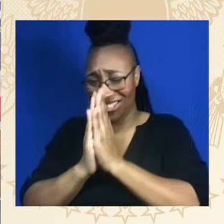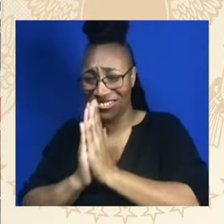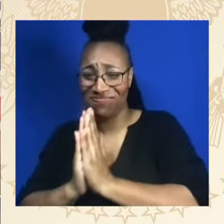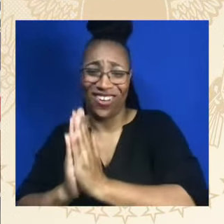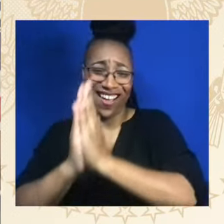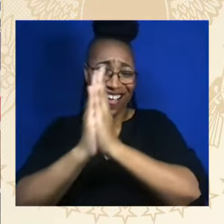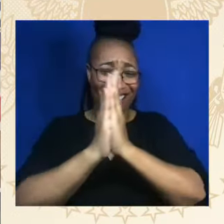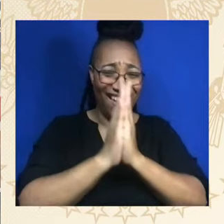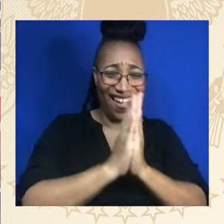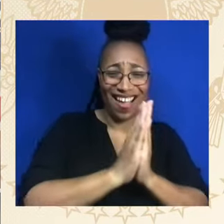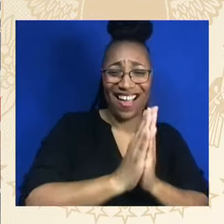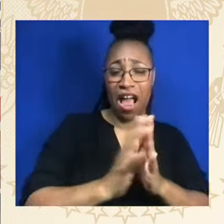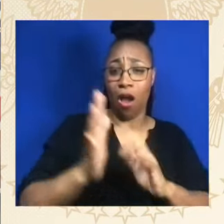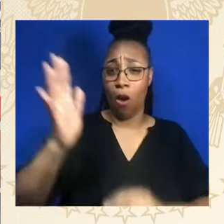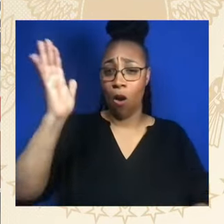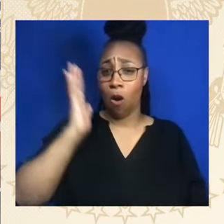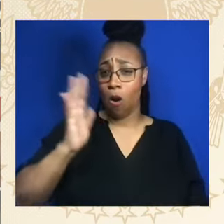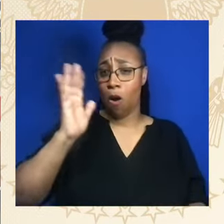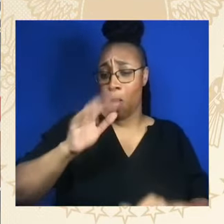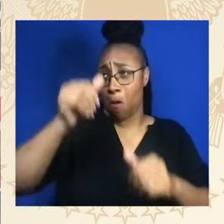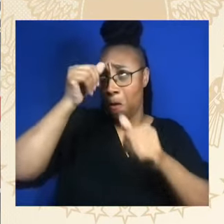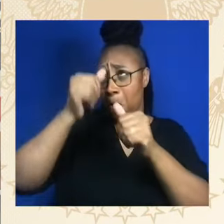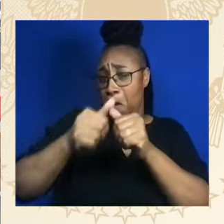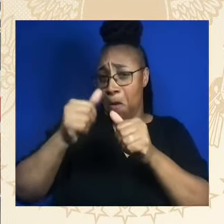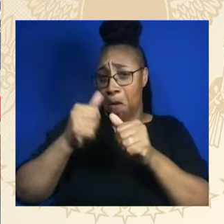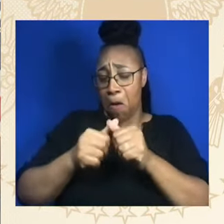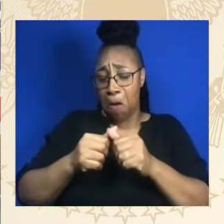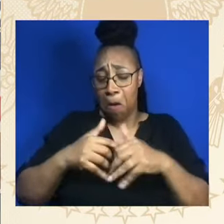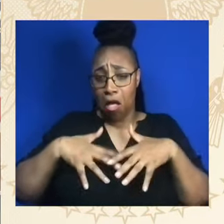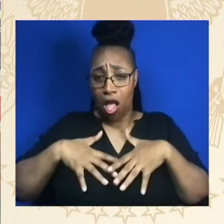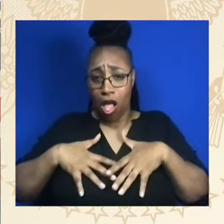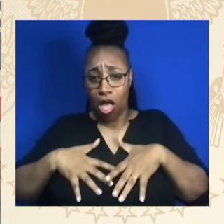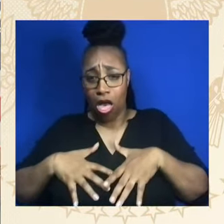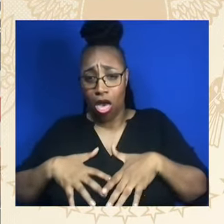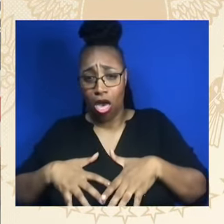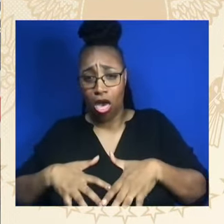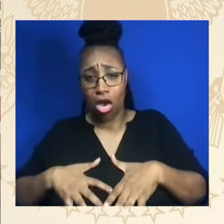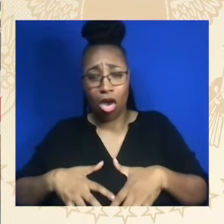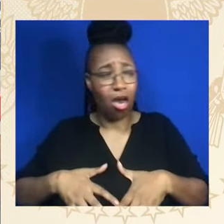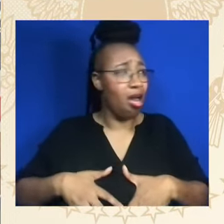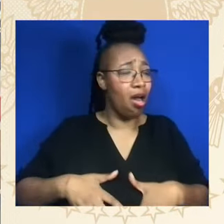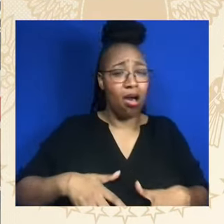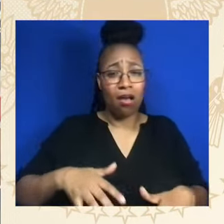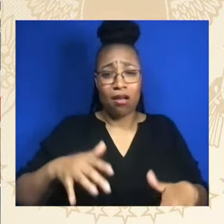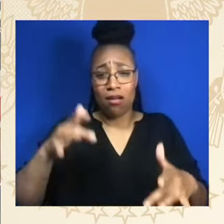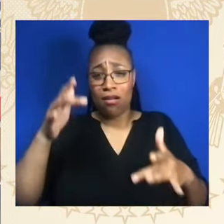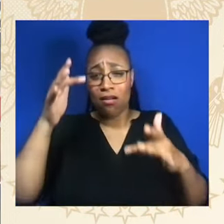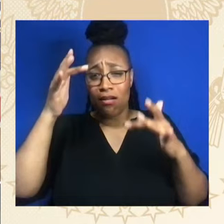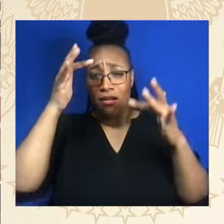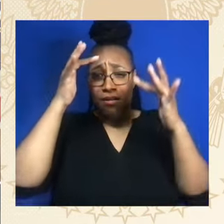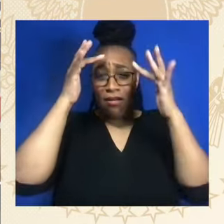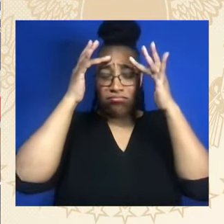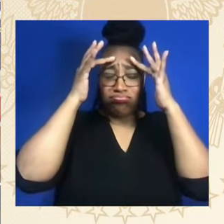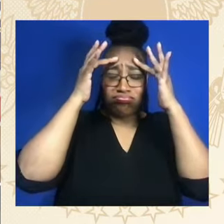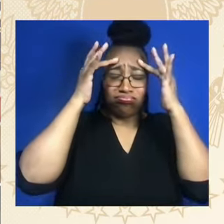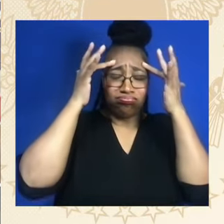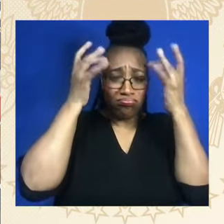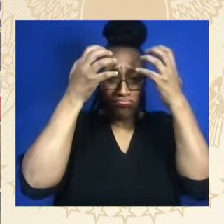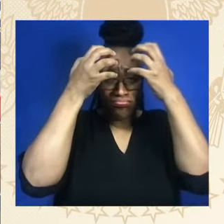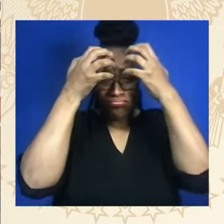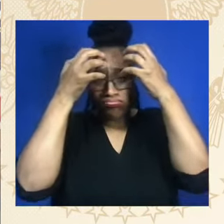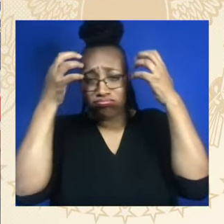every voice and sing a song Facing the rising sun